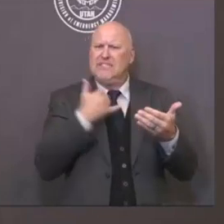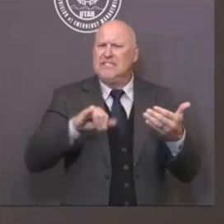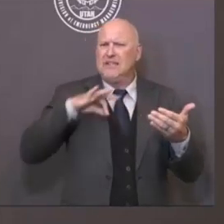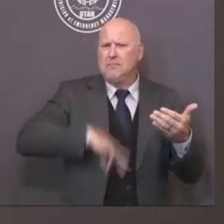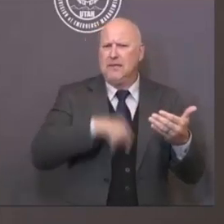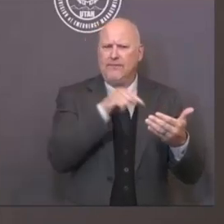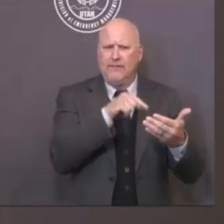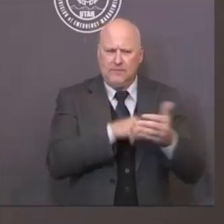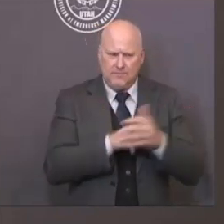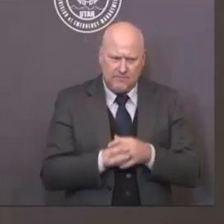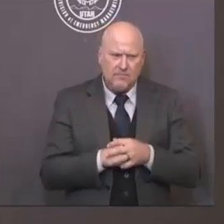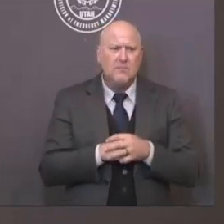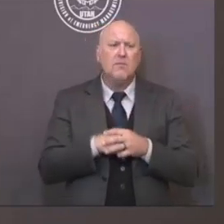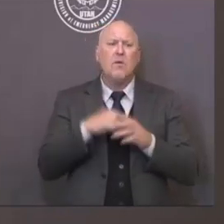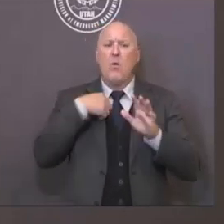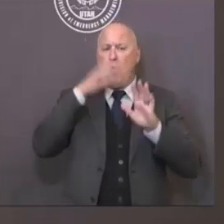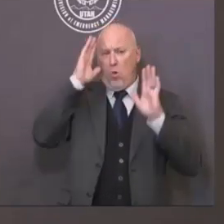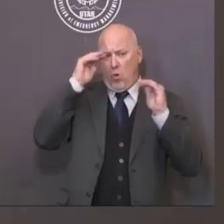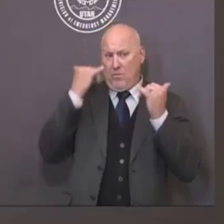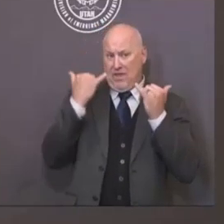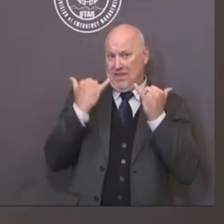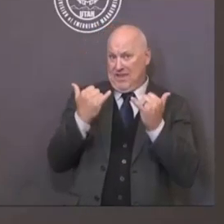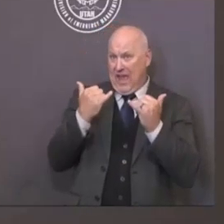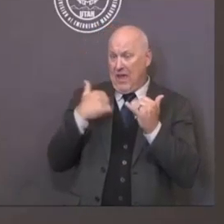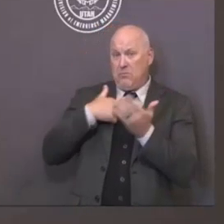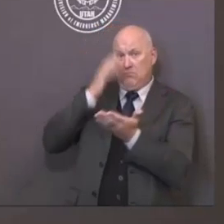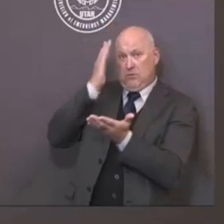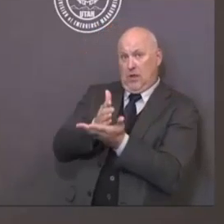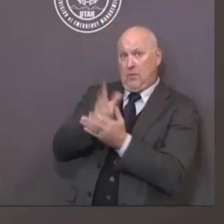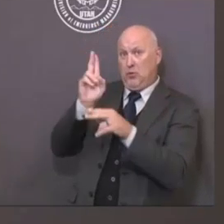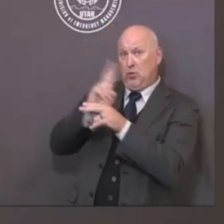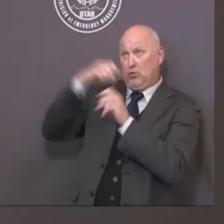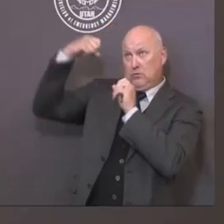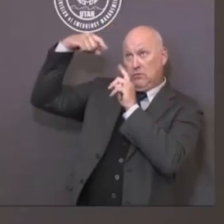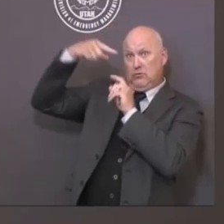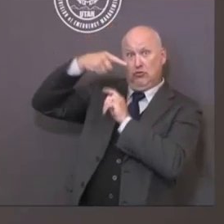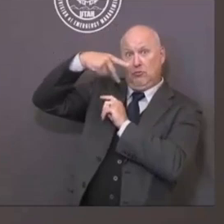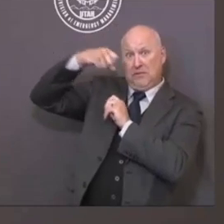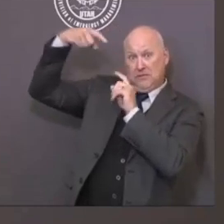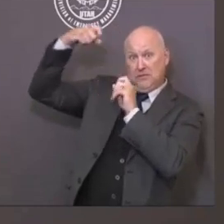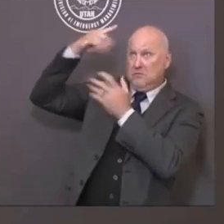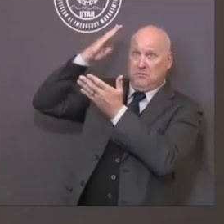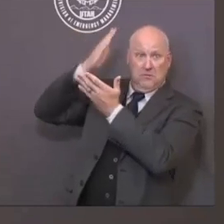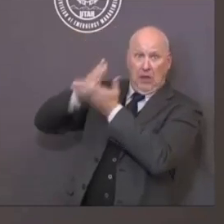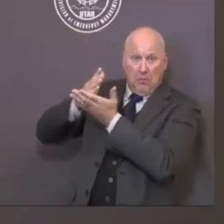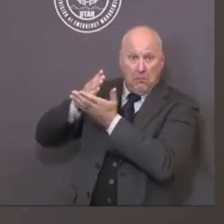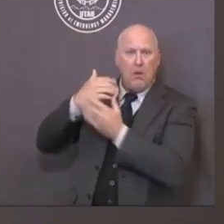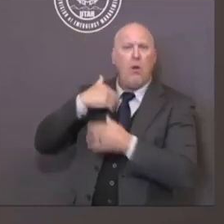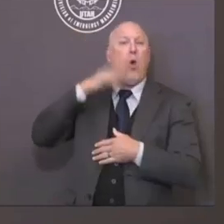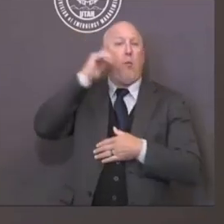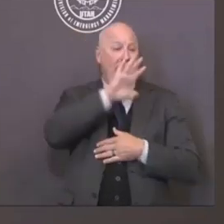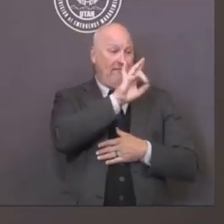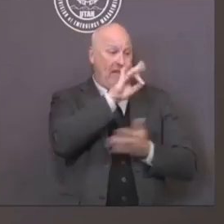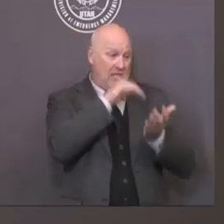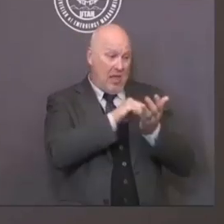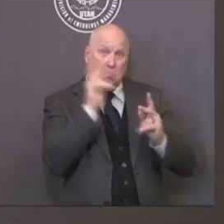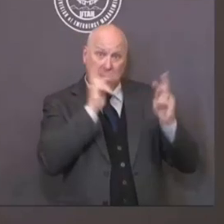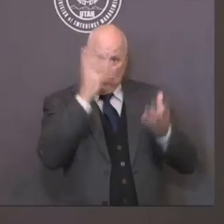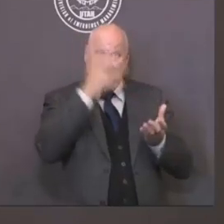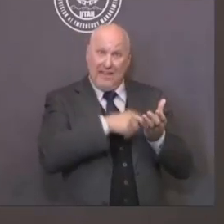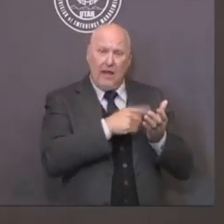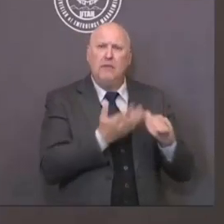residents to download and use the app in order to prevent spread of COVID-19. Thank you very much.